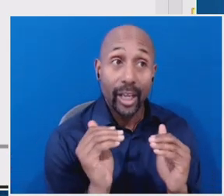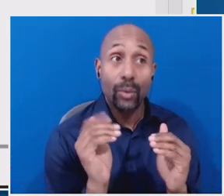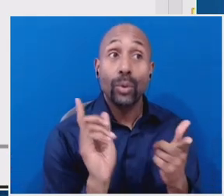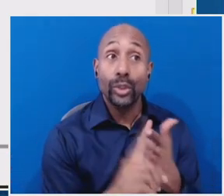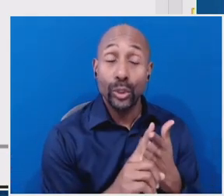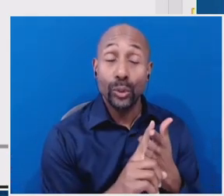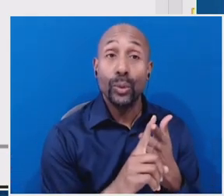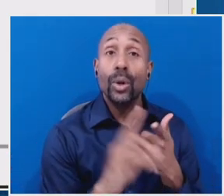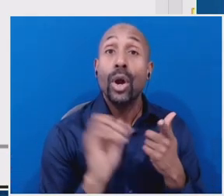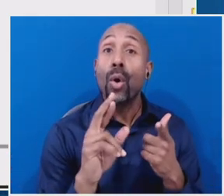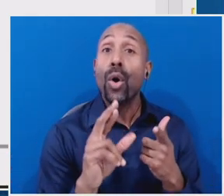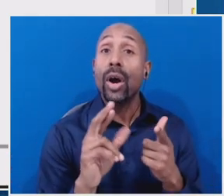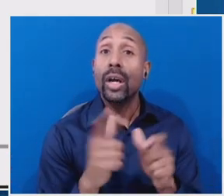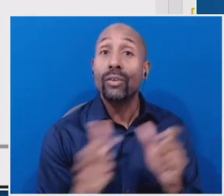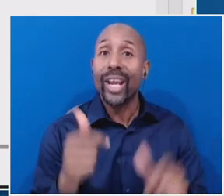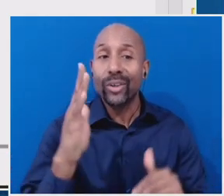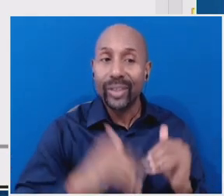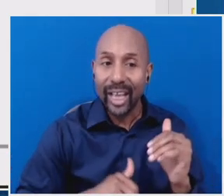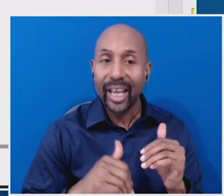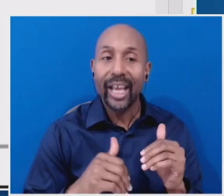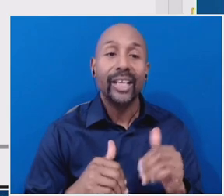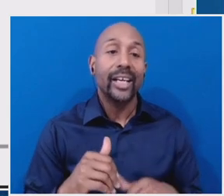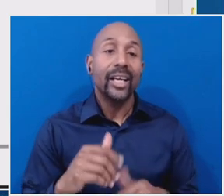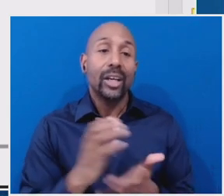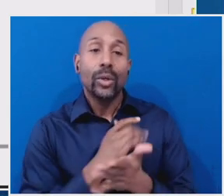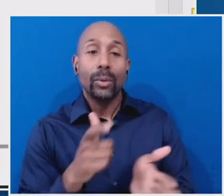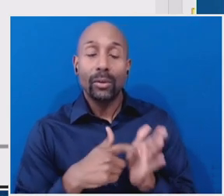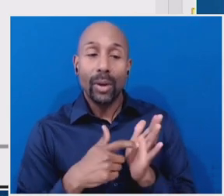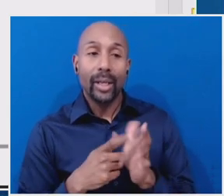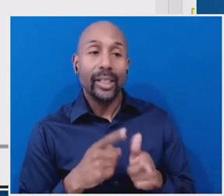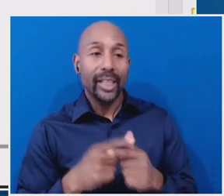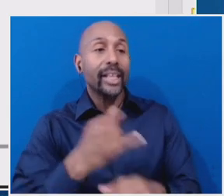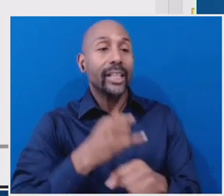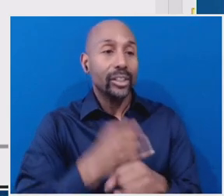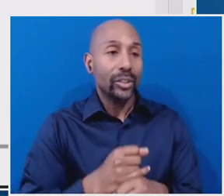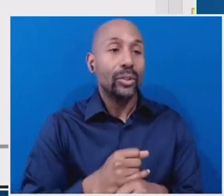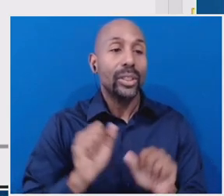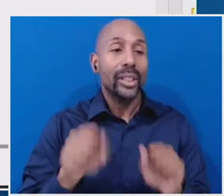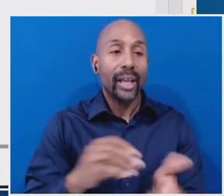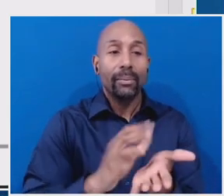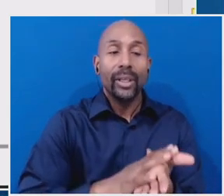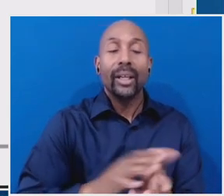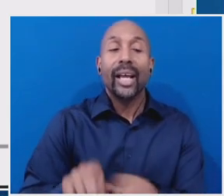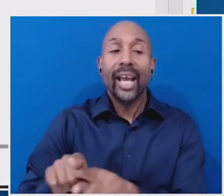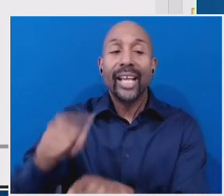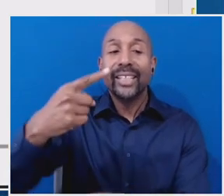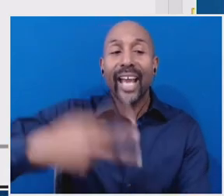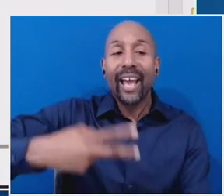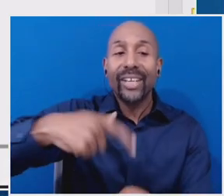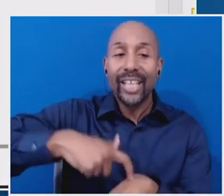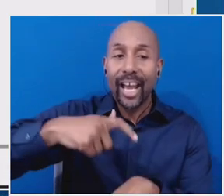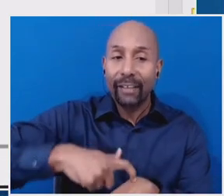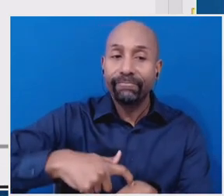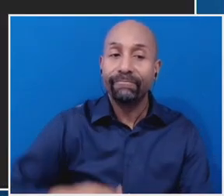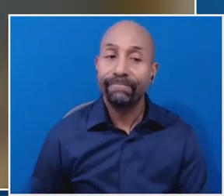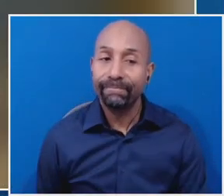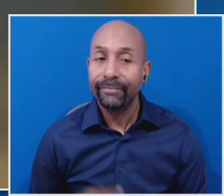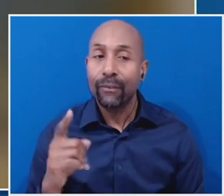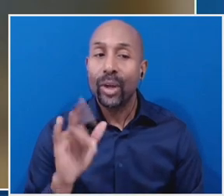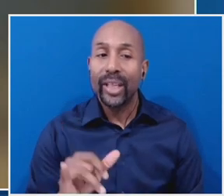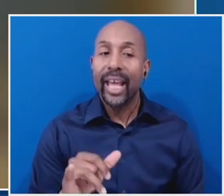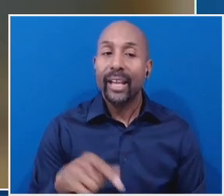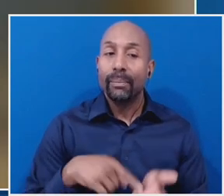definition of a half-time student under 668.2 for the payment period. And then I'll pause there and open it up for discussion again.